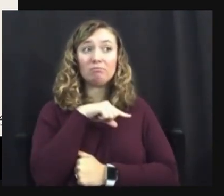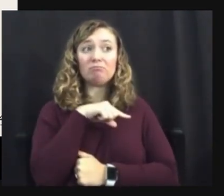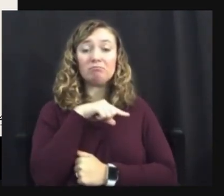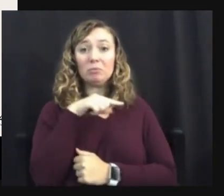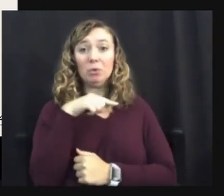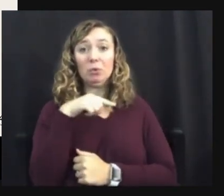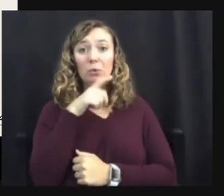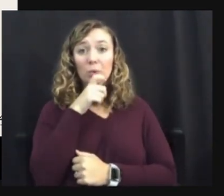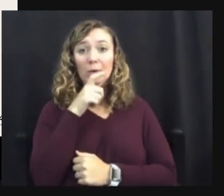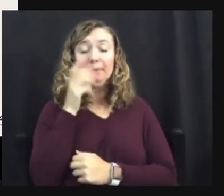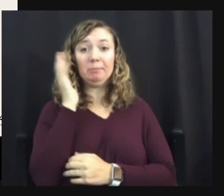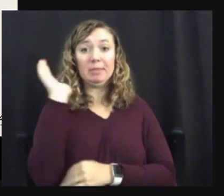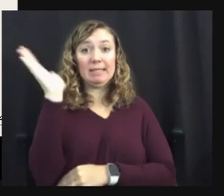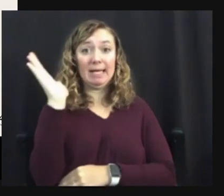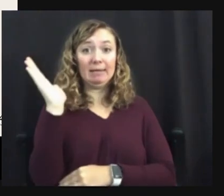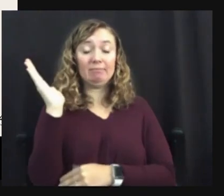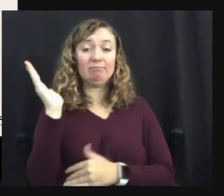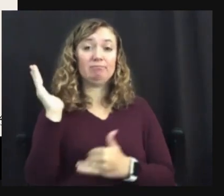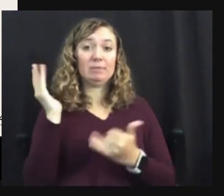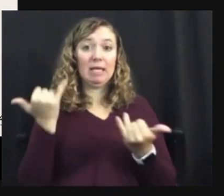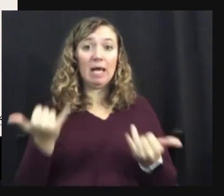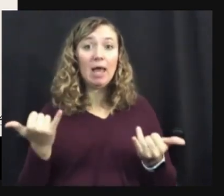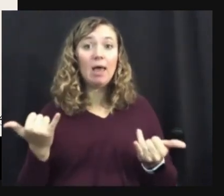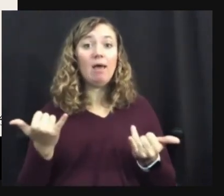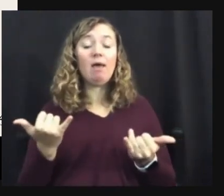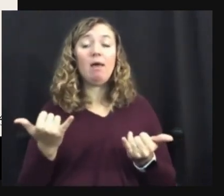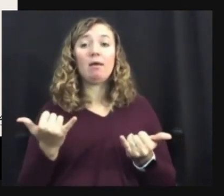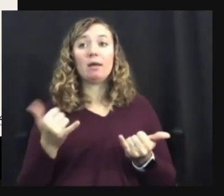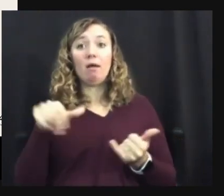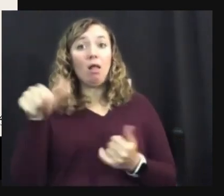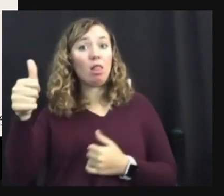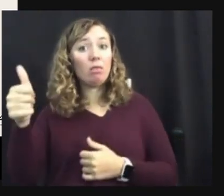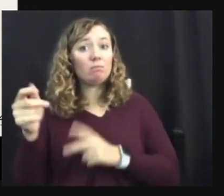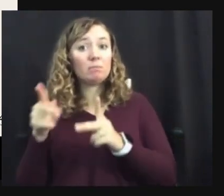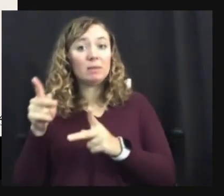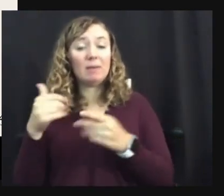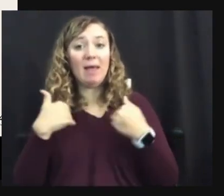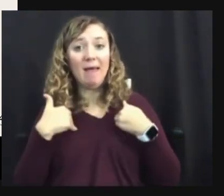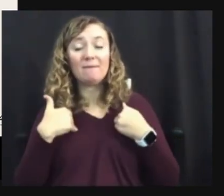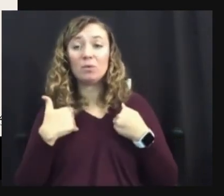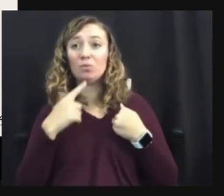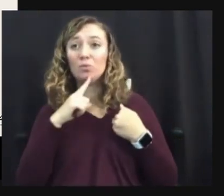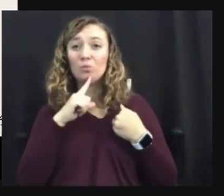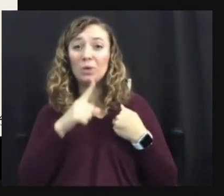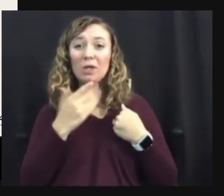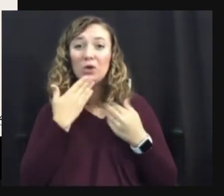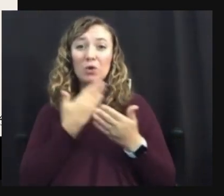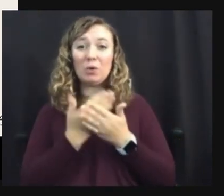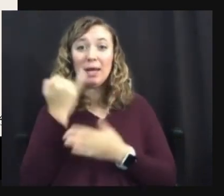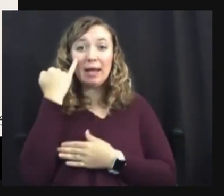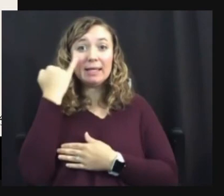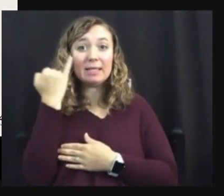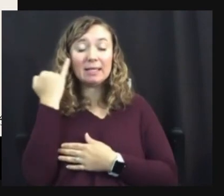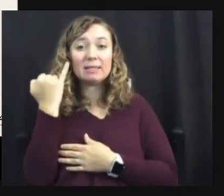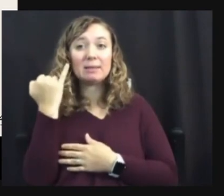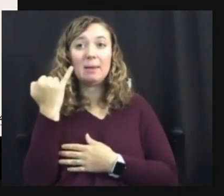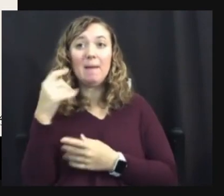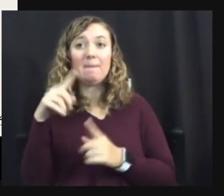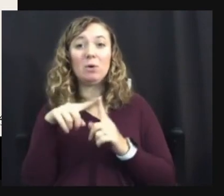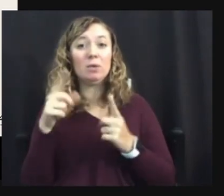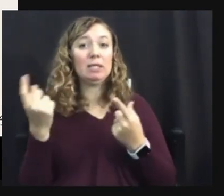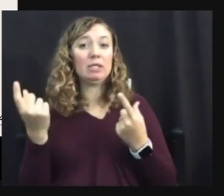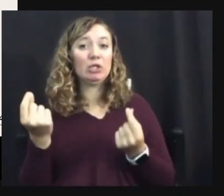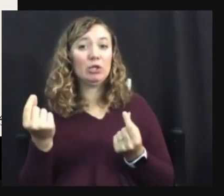conference, I'm sure, you know, and, and others have great ideas of what to do. So if you're out of ideas,